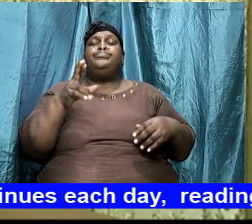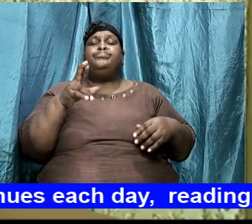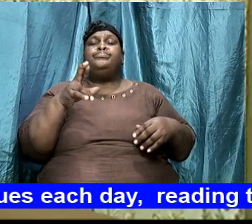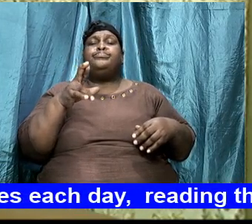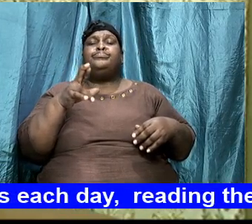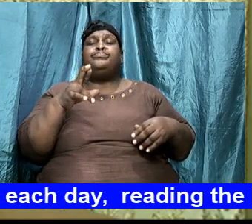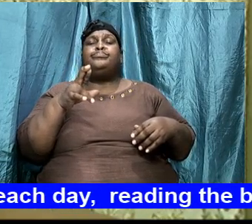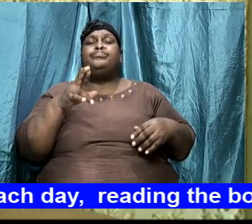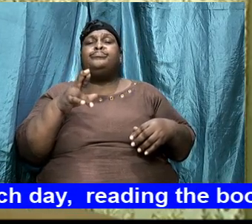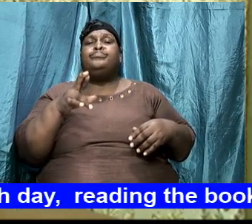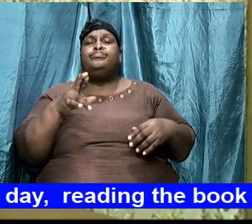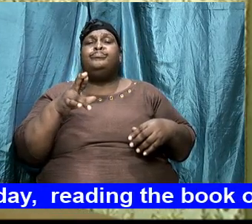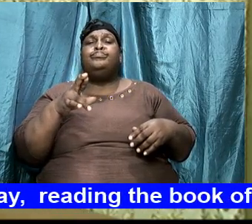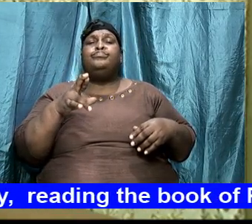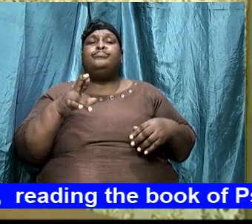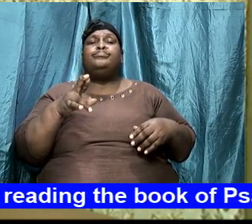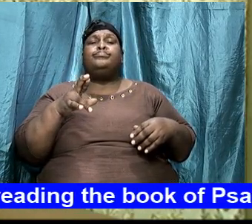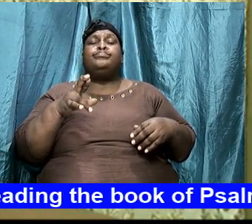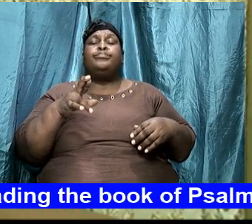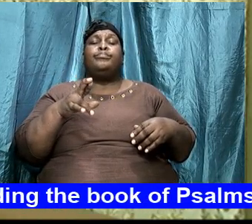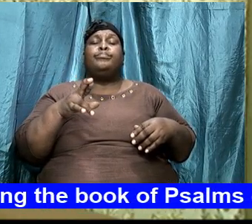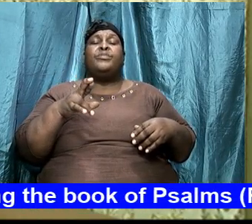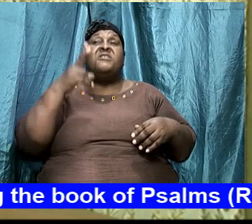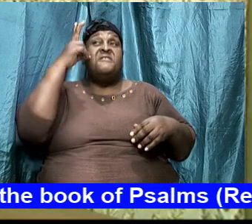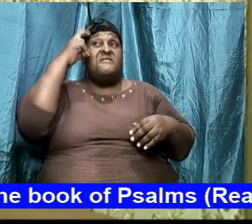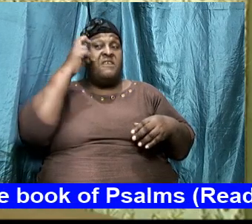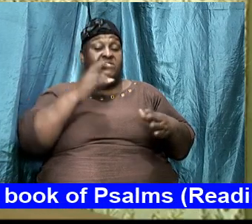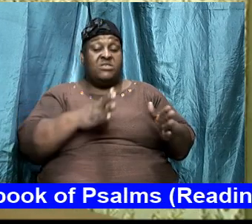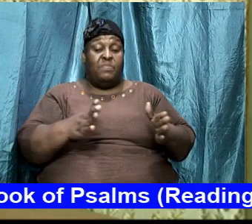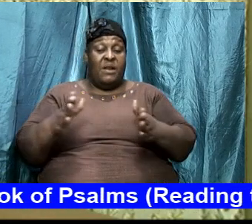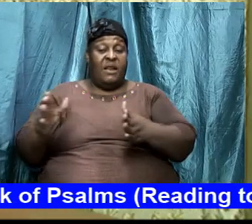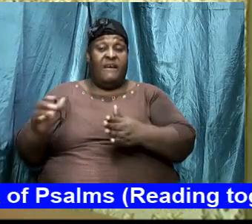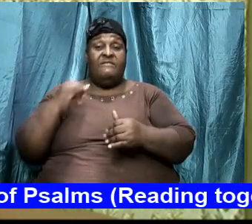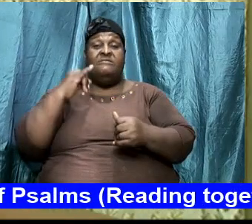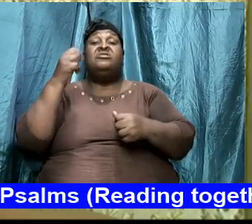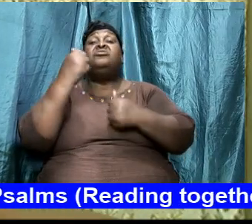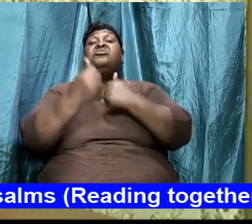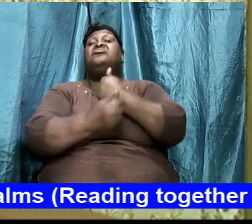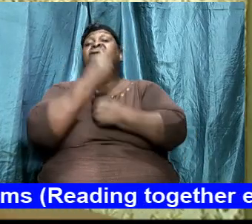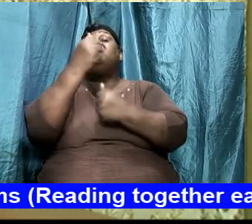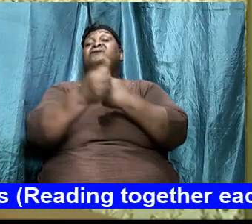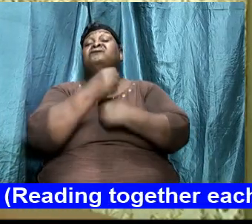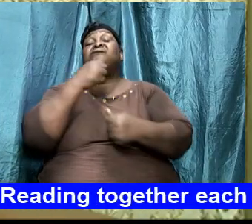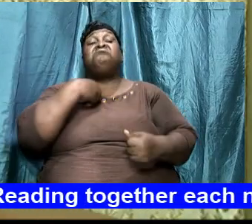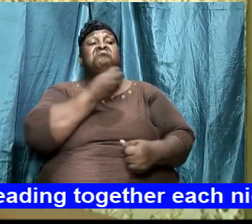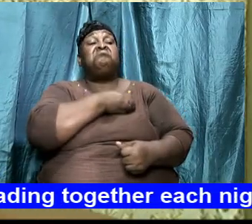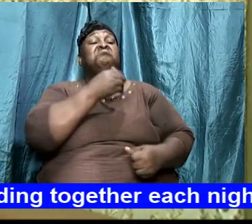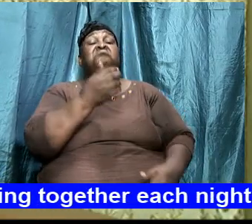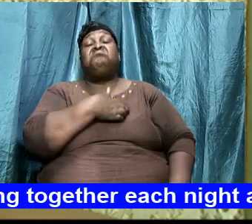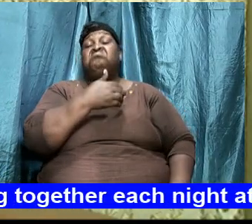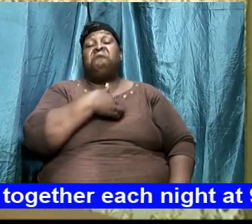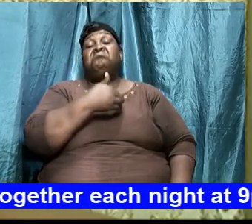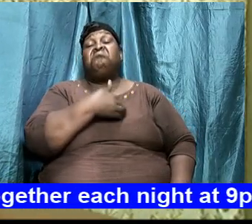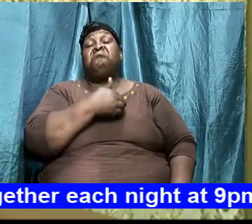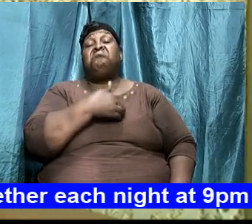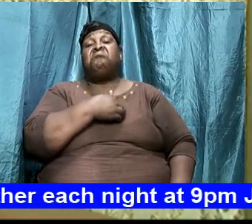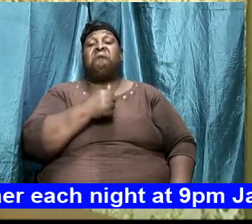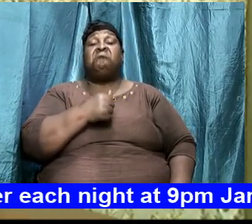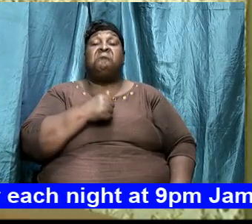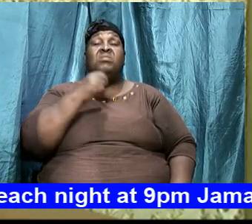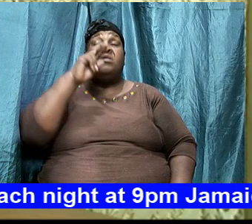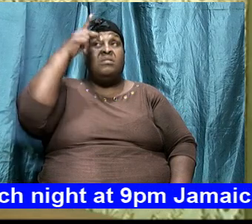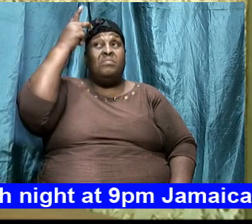and his whole plan is really just to destroy our souls the apostle